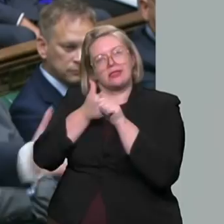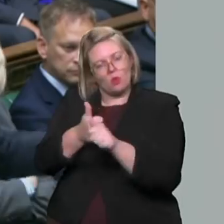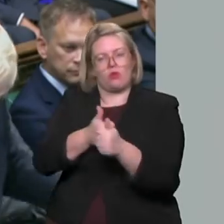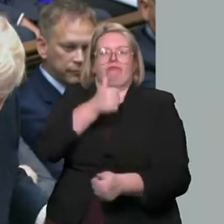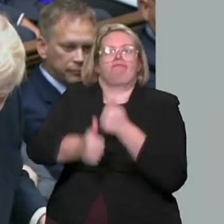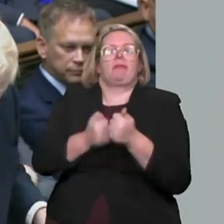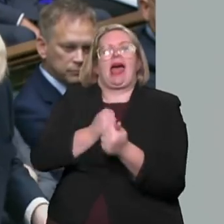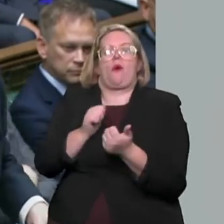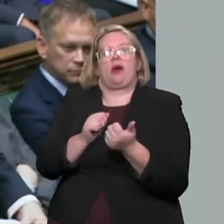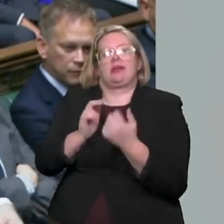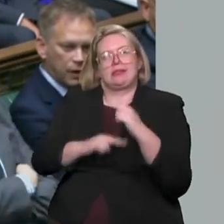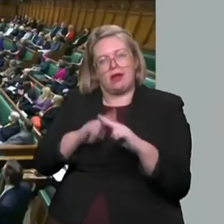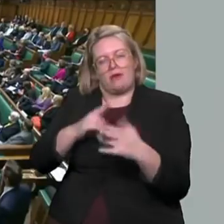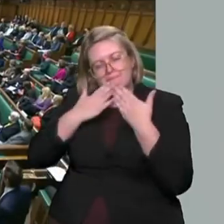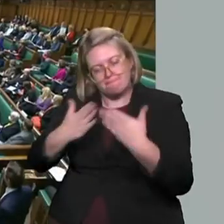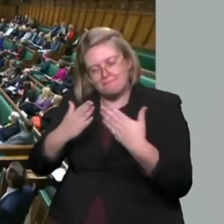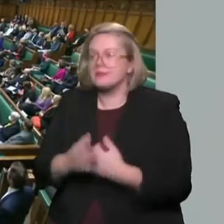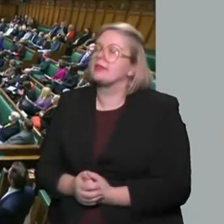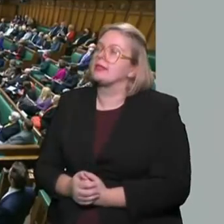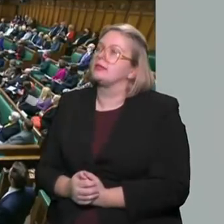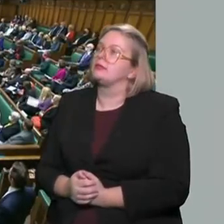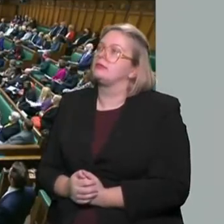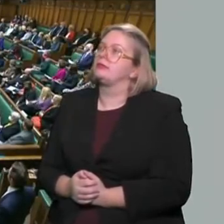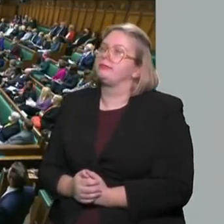with what my hon. Friend has said. Order.